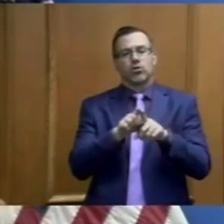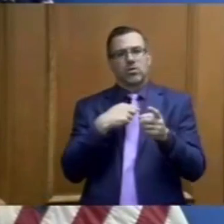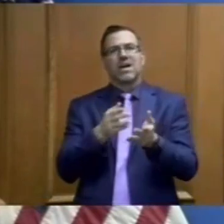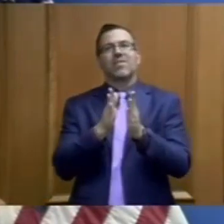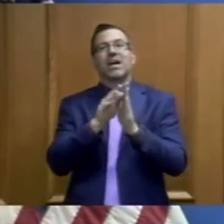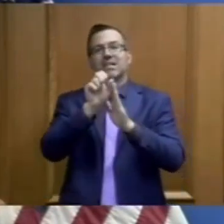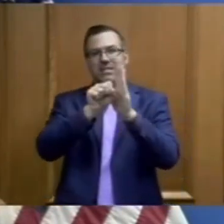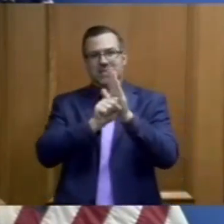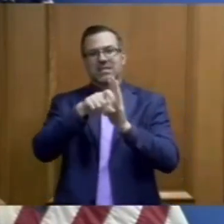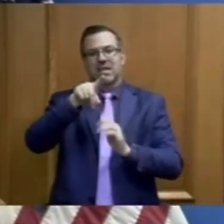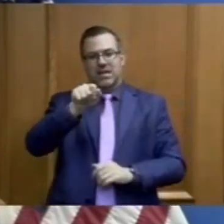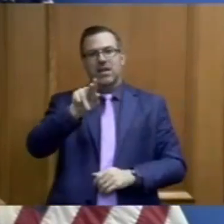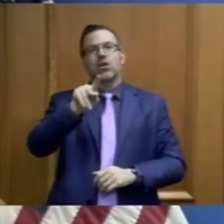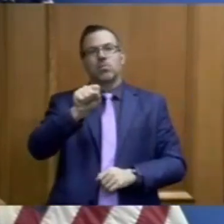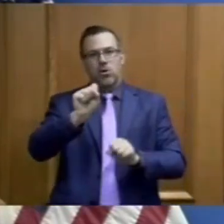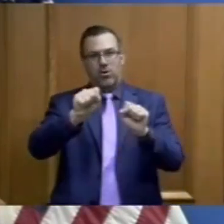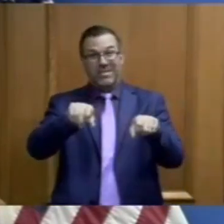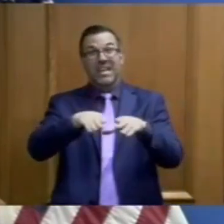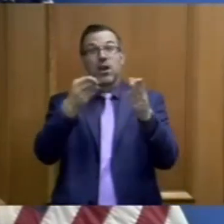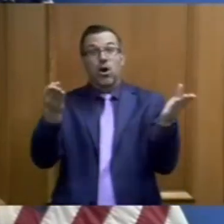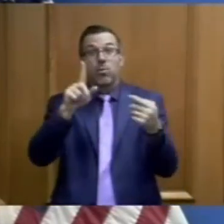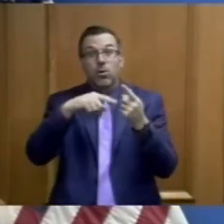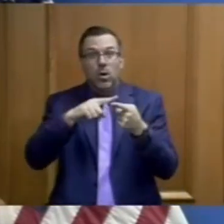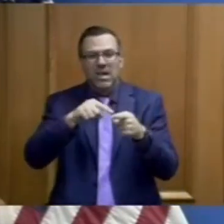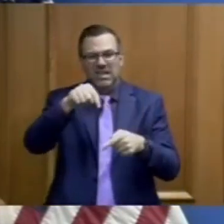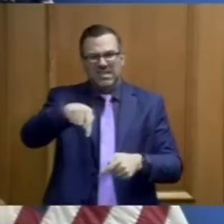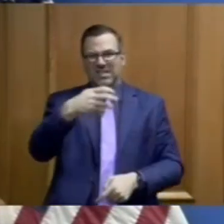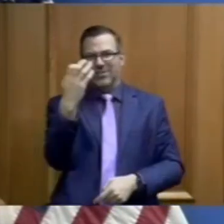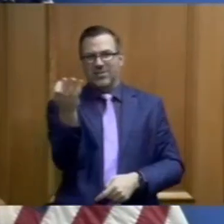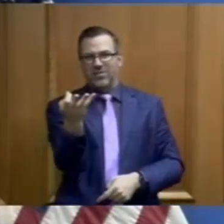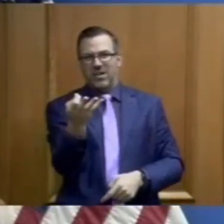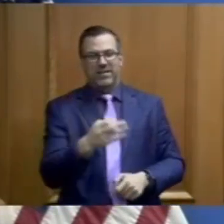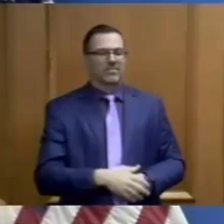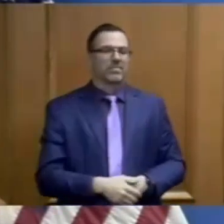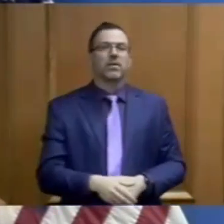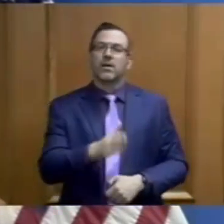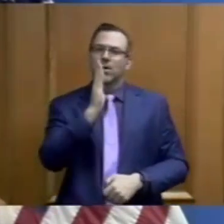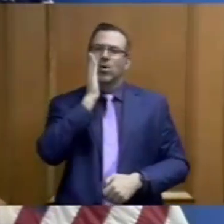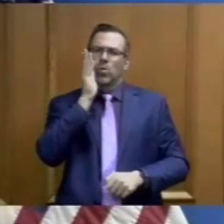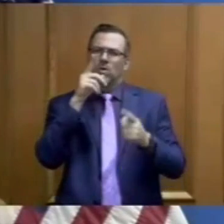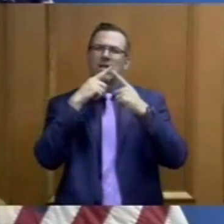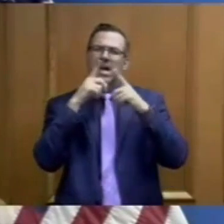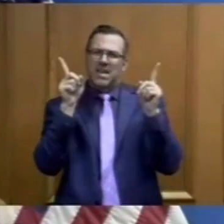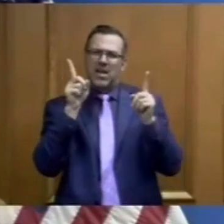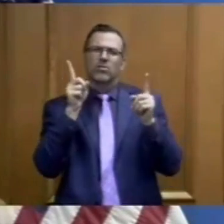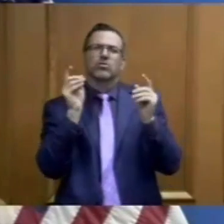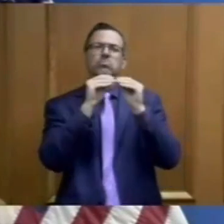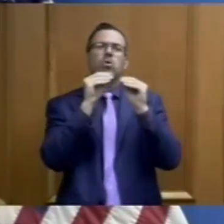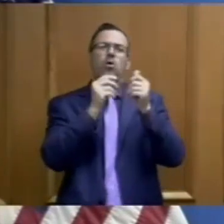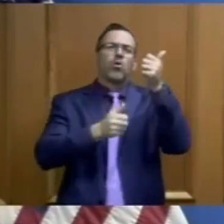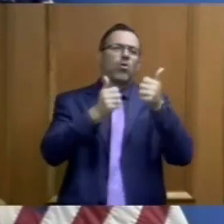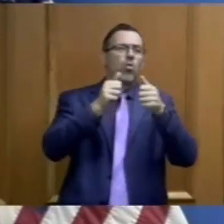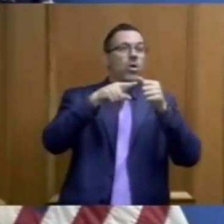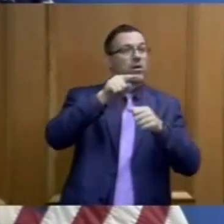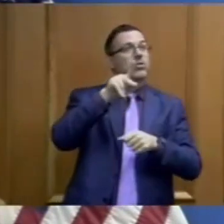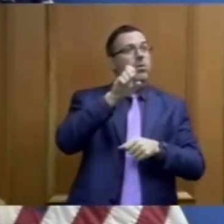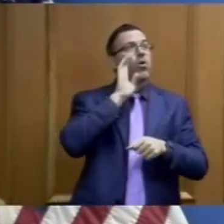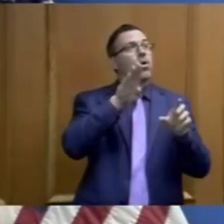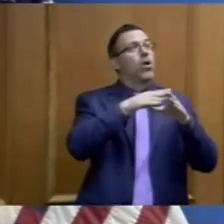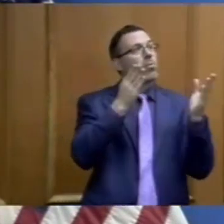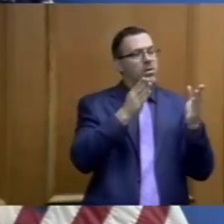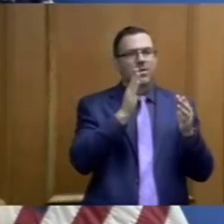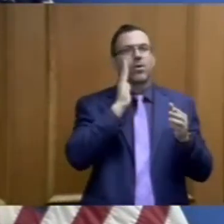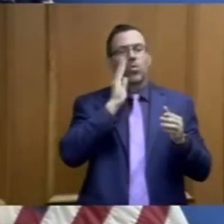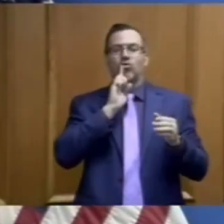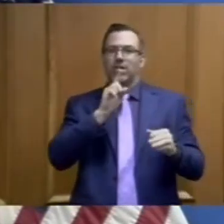to begin reopening this Friday. There will be further details announced regarding what parks will be open, but we look forward to offering